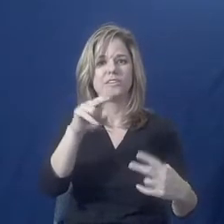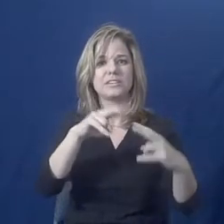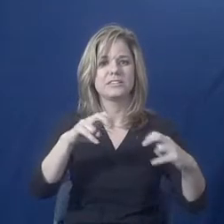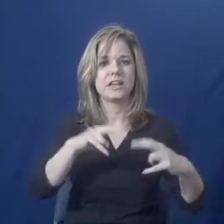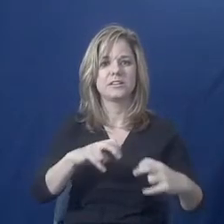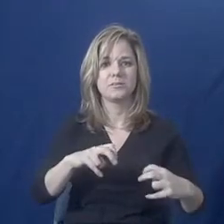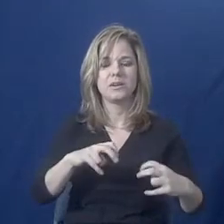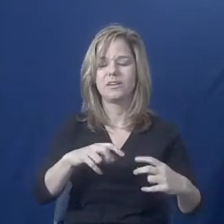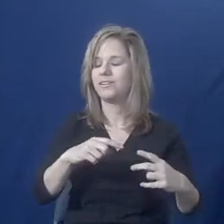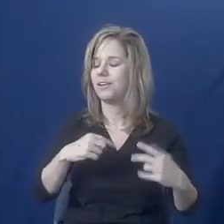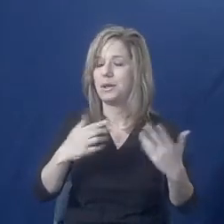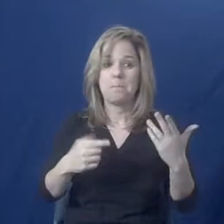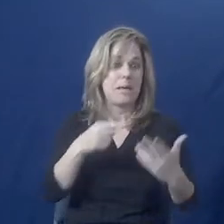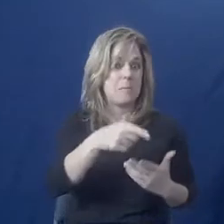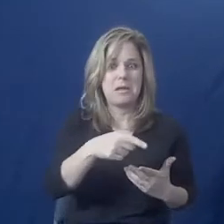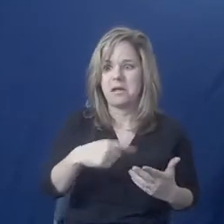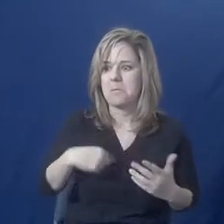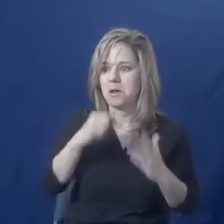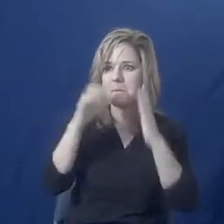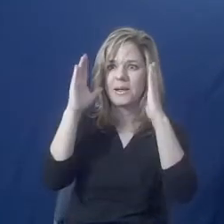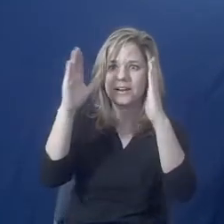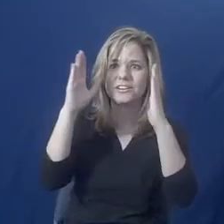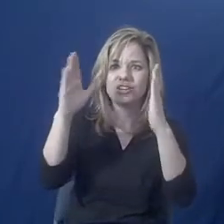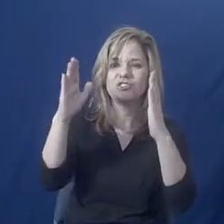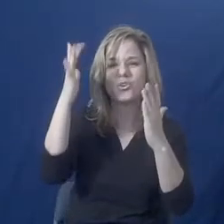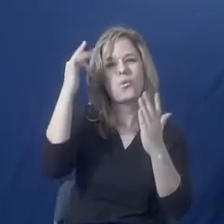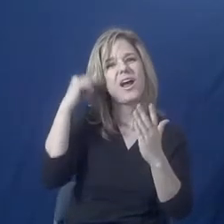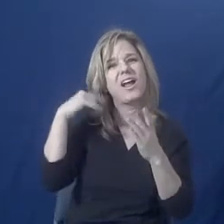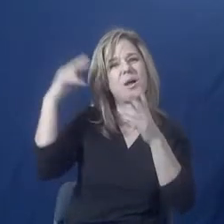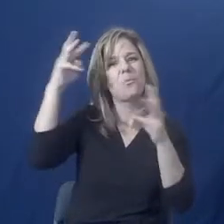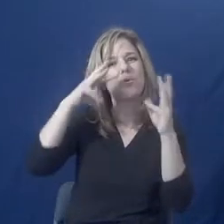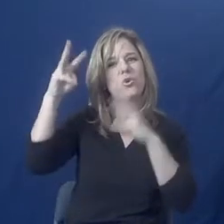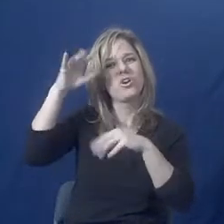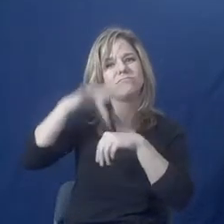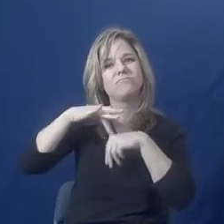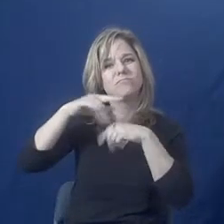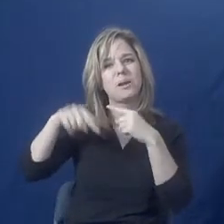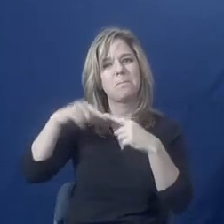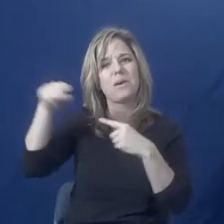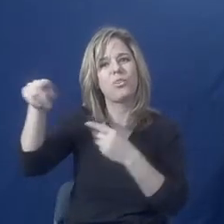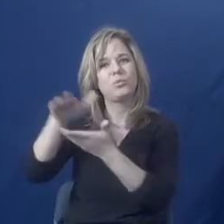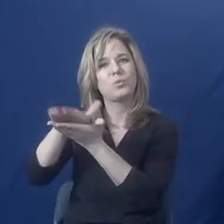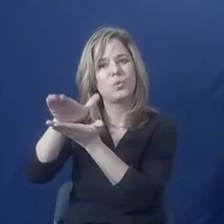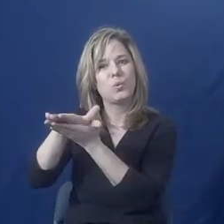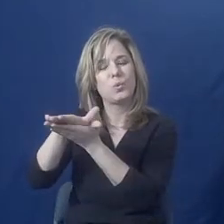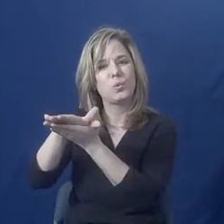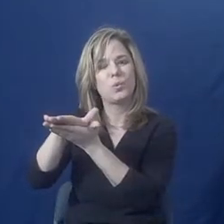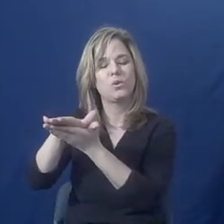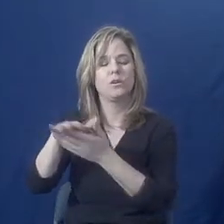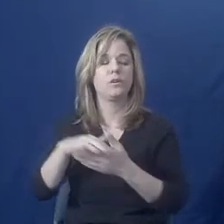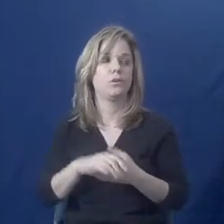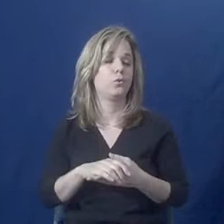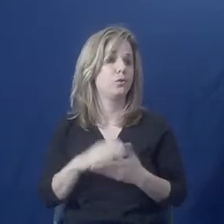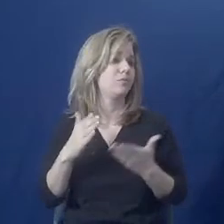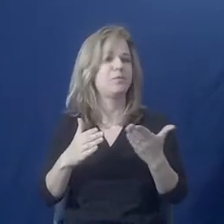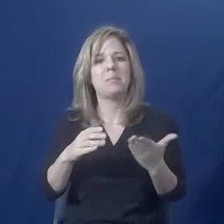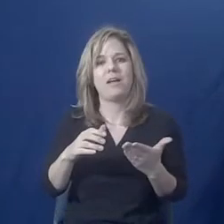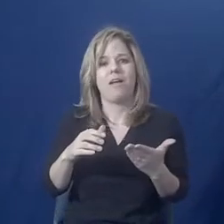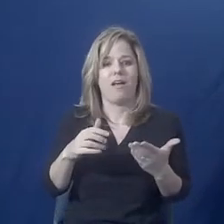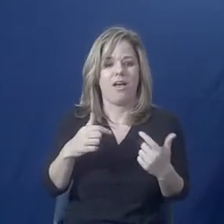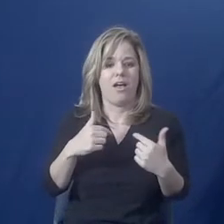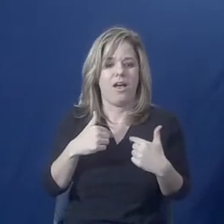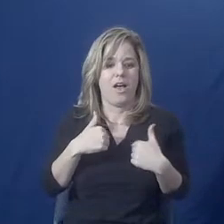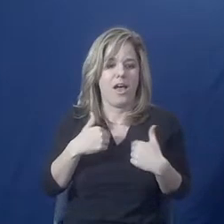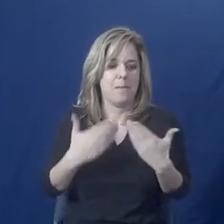I got from my son's school and not about my abuse right now. I may be upset about other things. I may